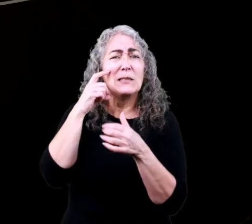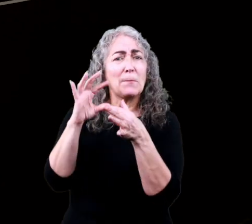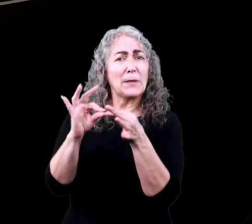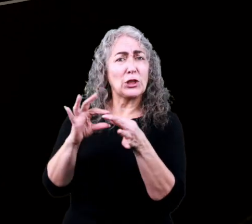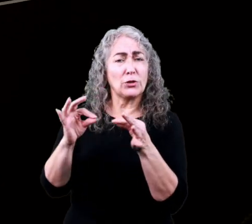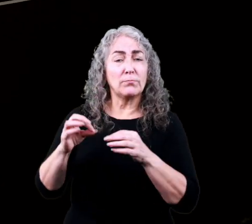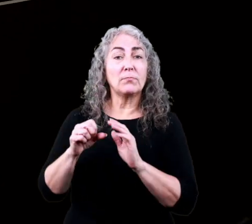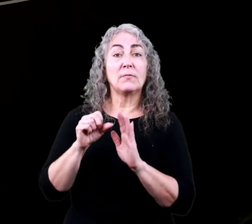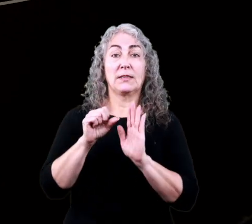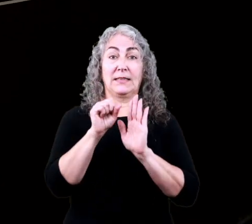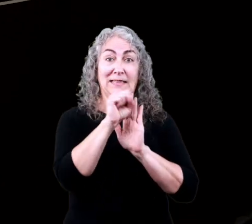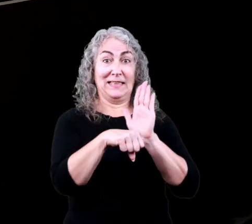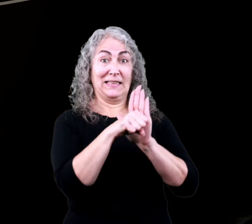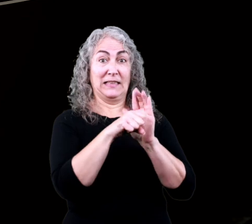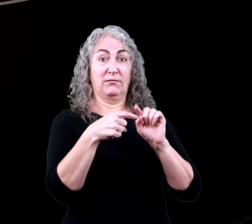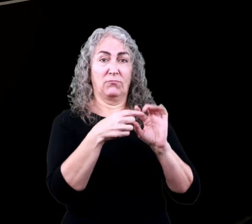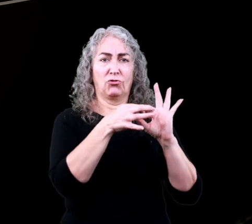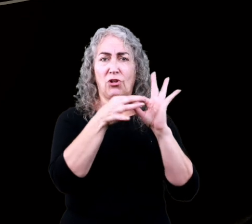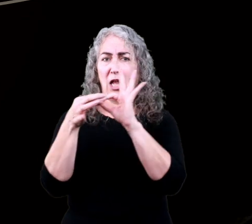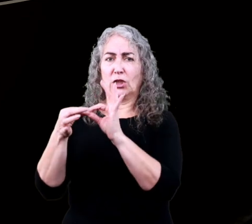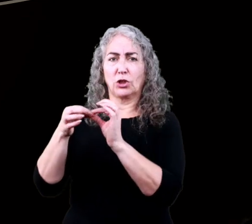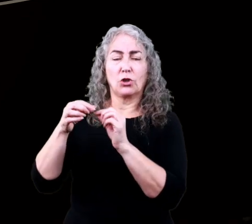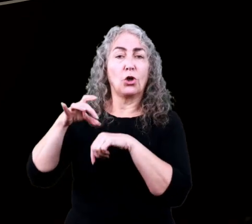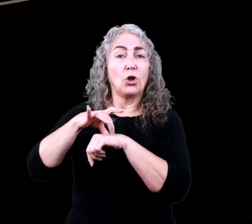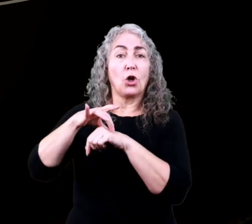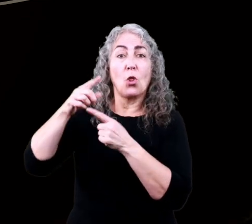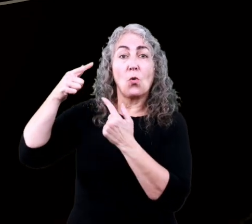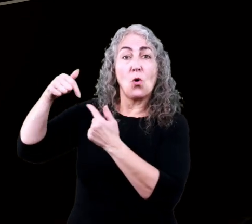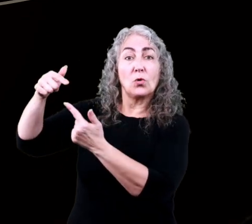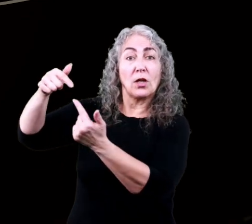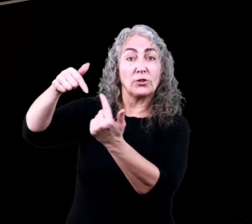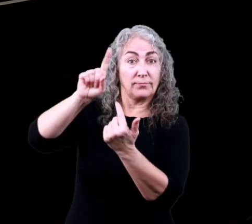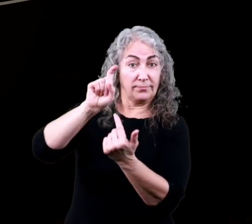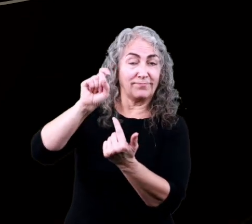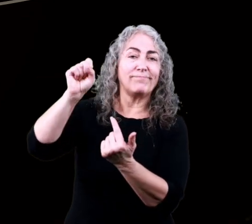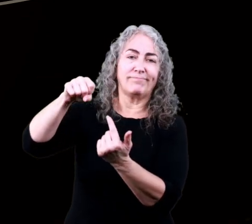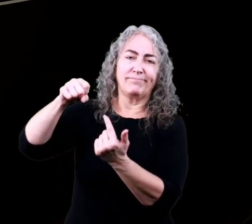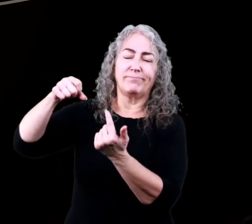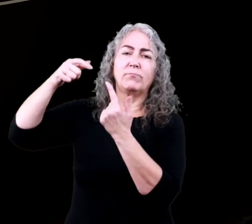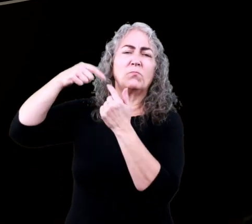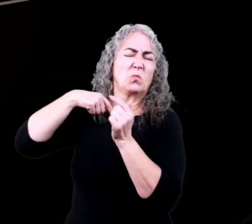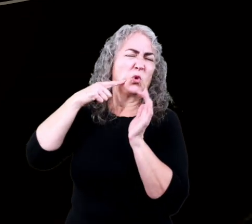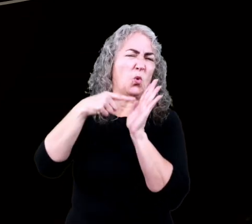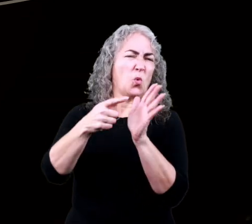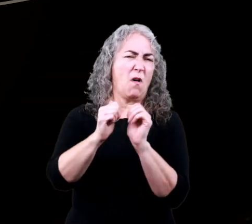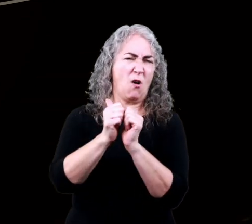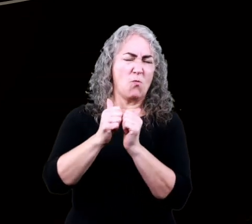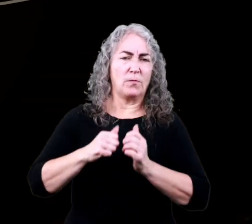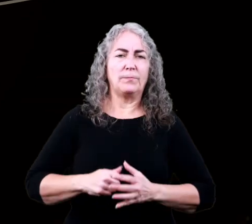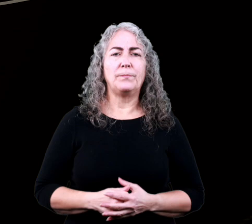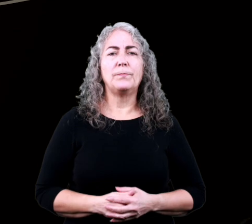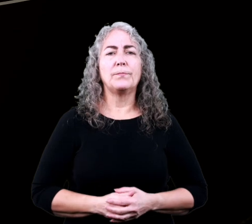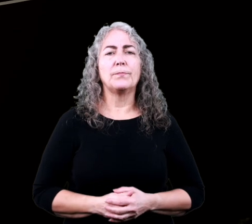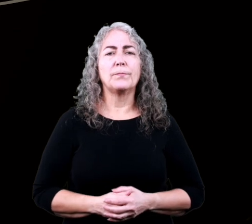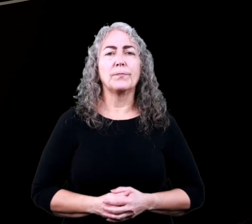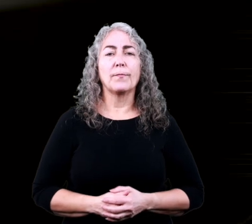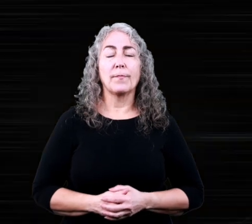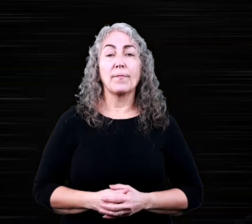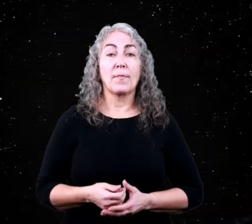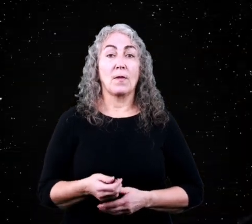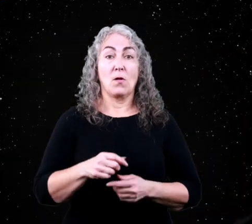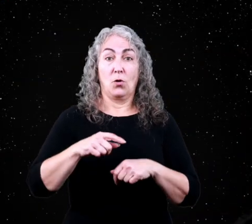Remember when we mentioned that seasons are related to the earth's rotation? Now, we are going to show you how.